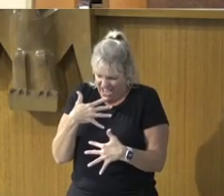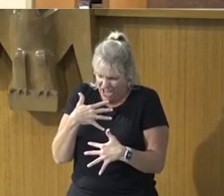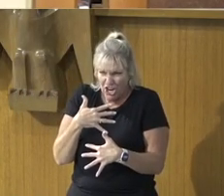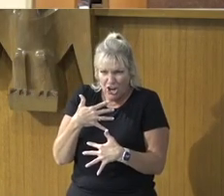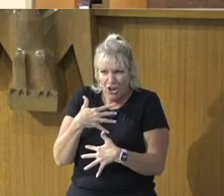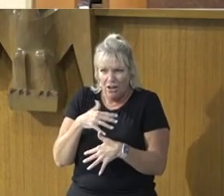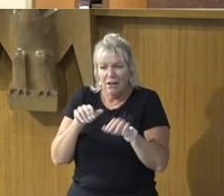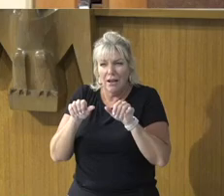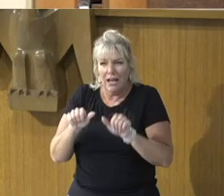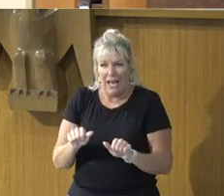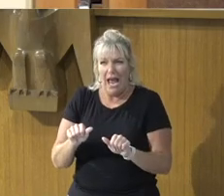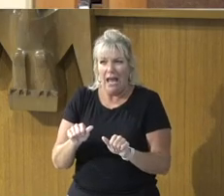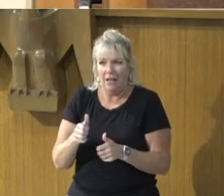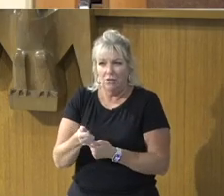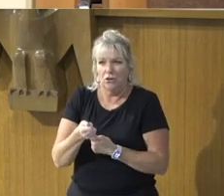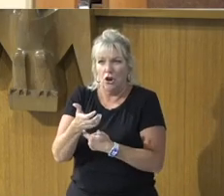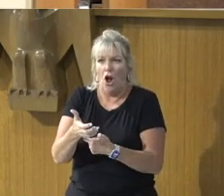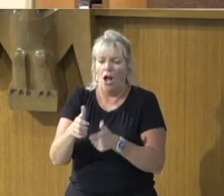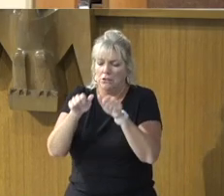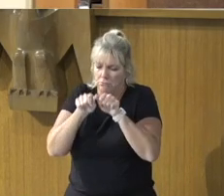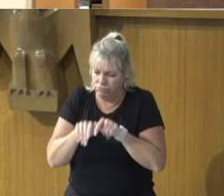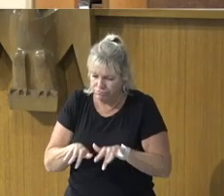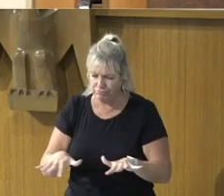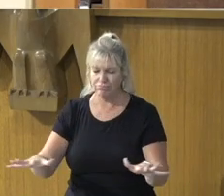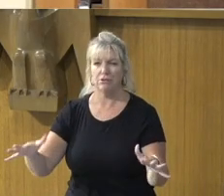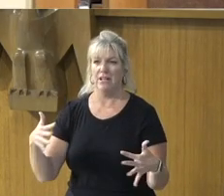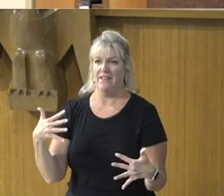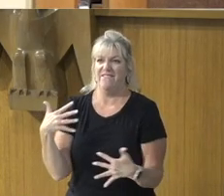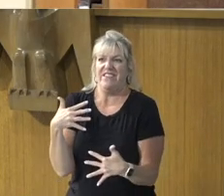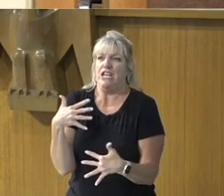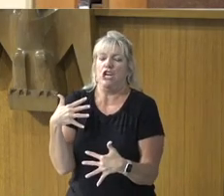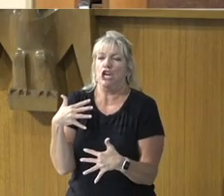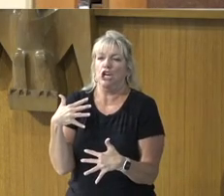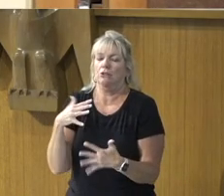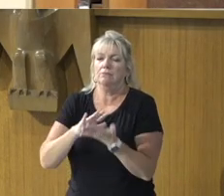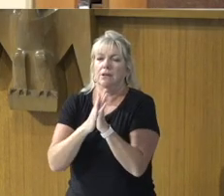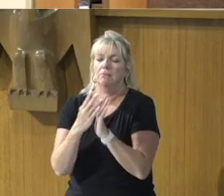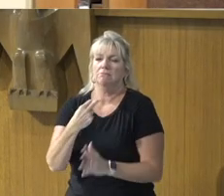Can read to a, Fear ridden stalemate, On a gargantuan scale,